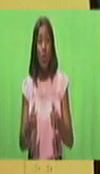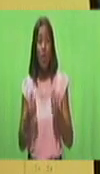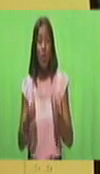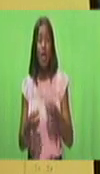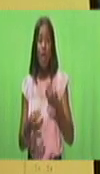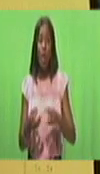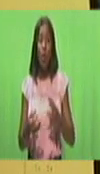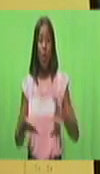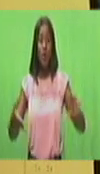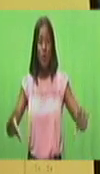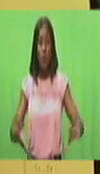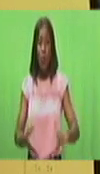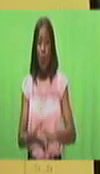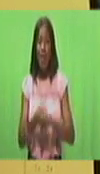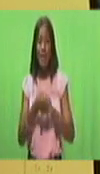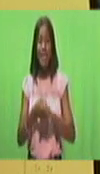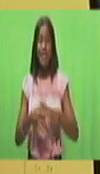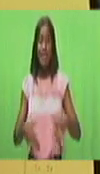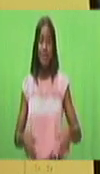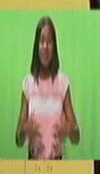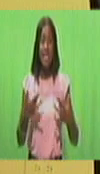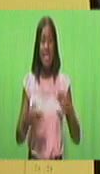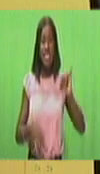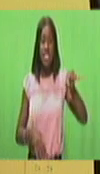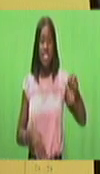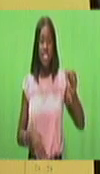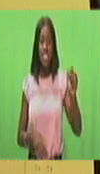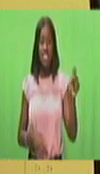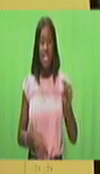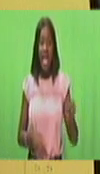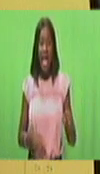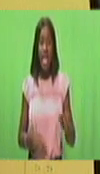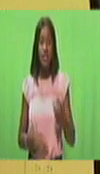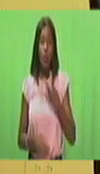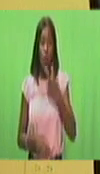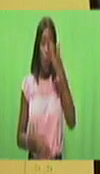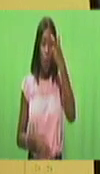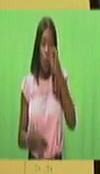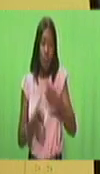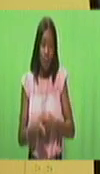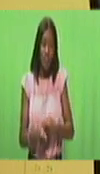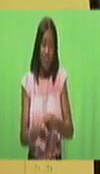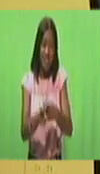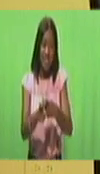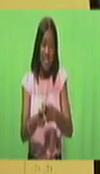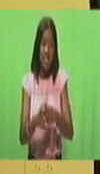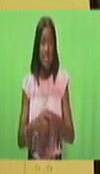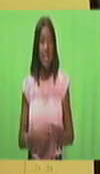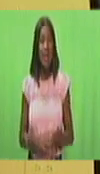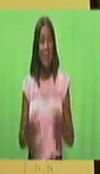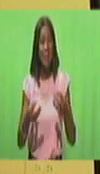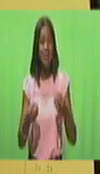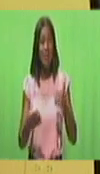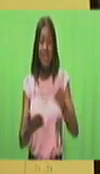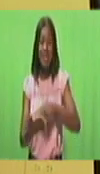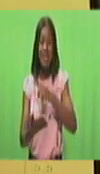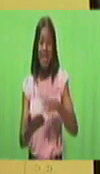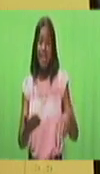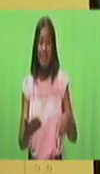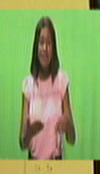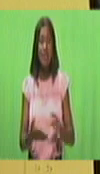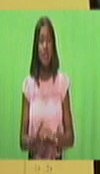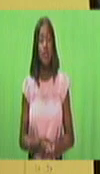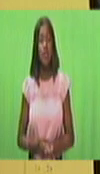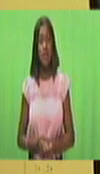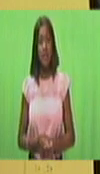weddings, we've lost events, as you know, jazz, the goat race, different things have happened. So the revenue losses are enormous. And as